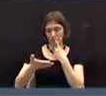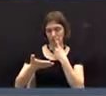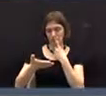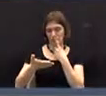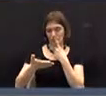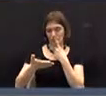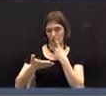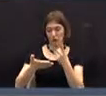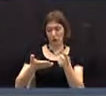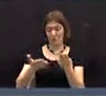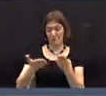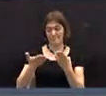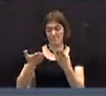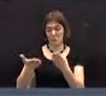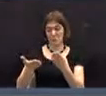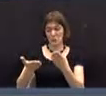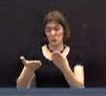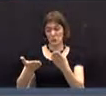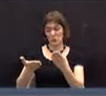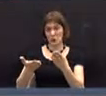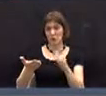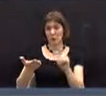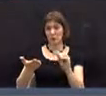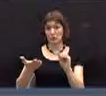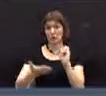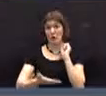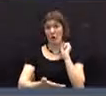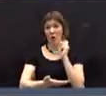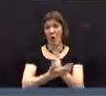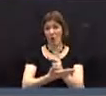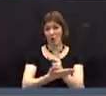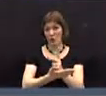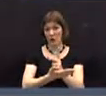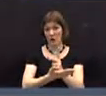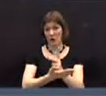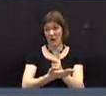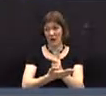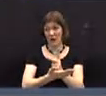begins, I to authorize,